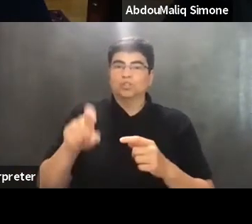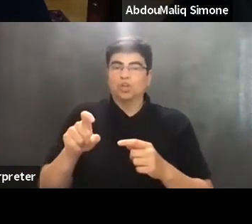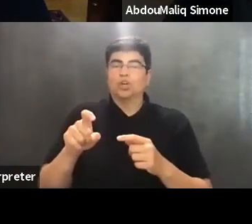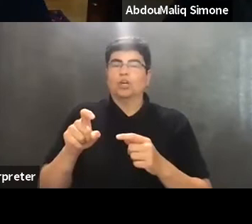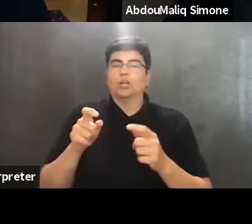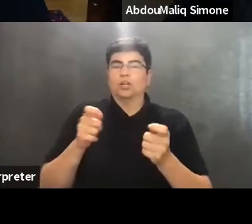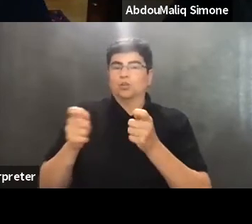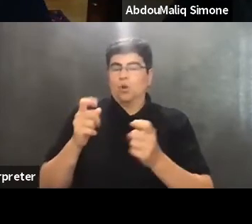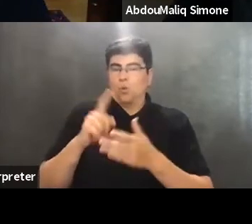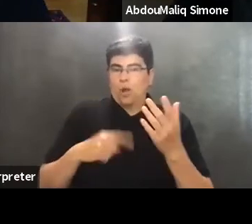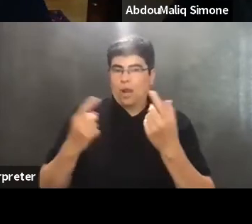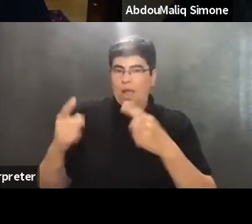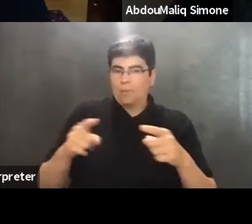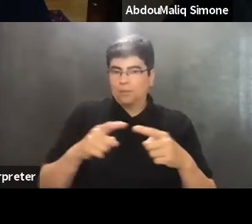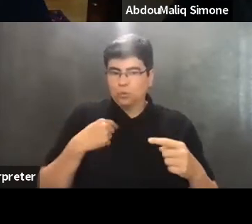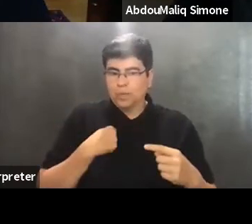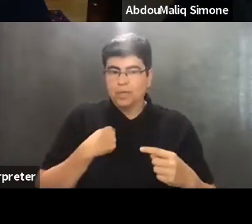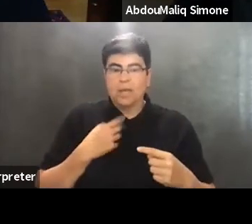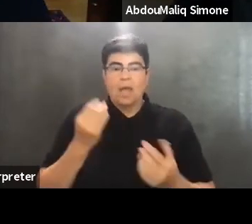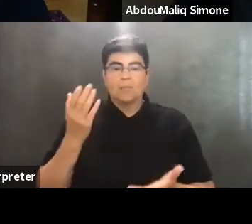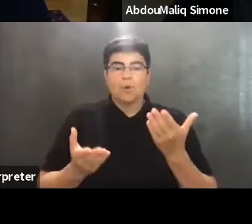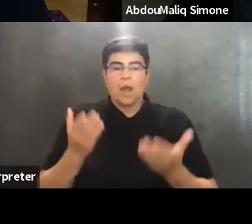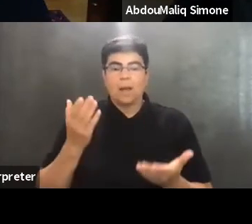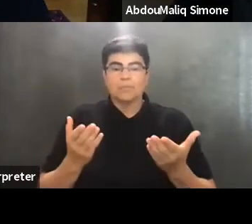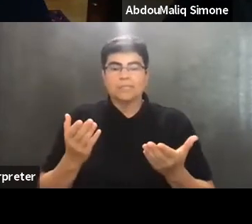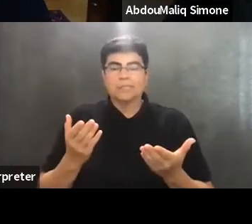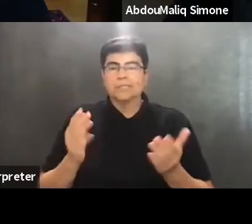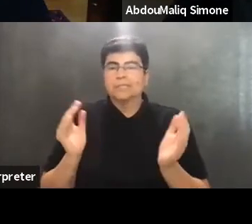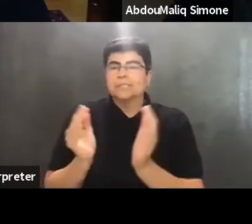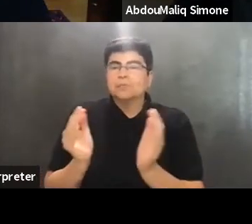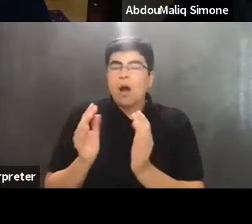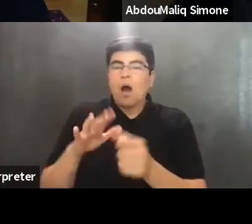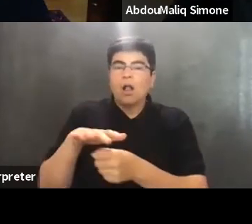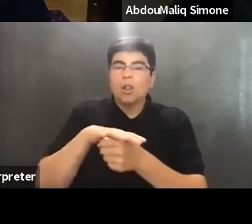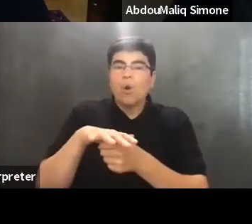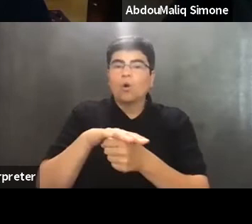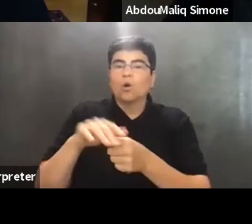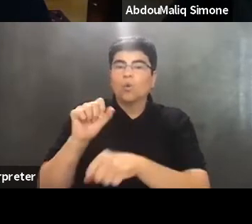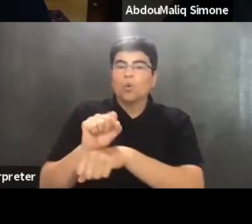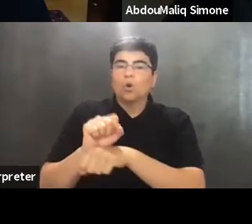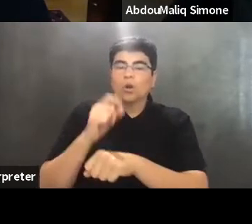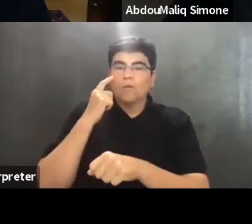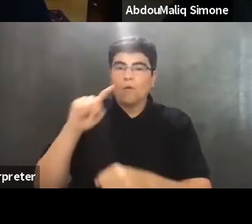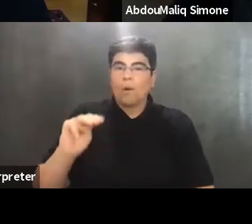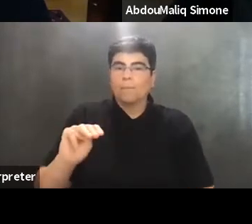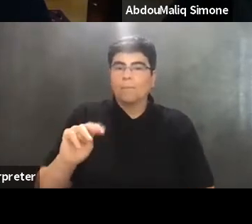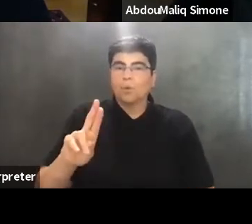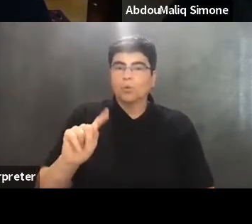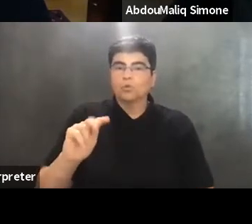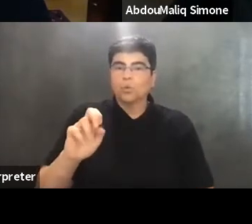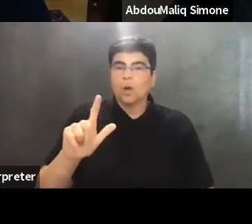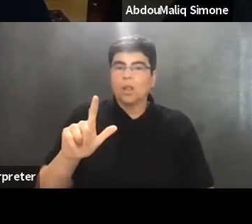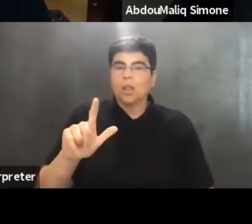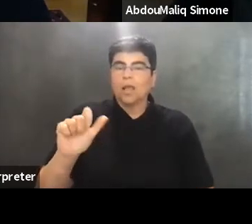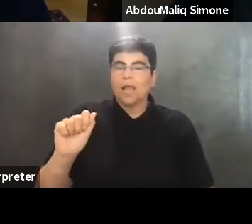and how perhaps the small and local work of mutual aid can be